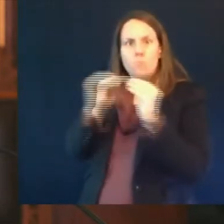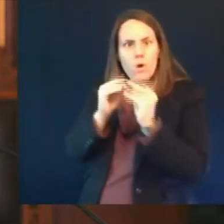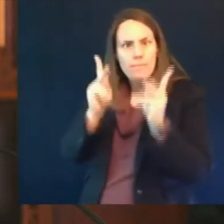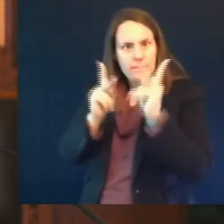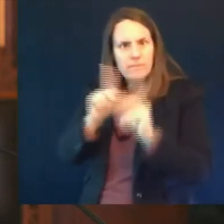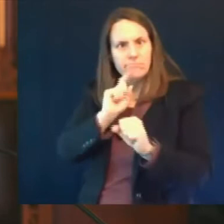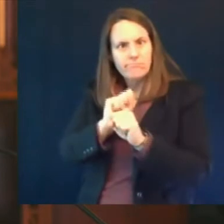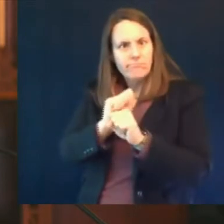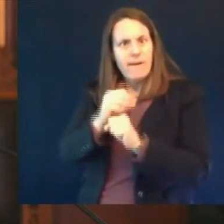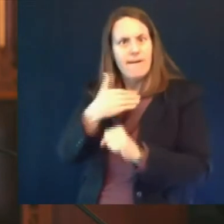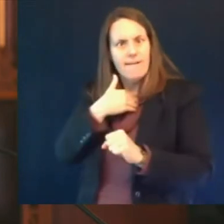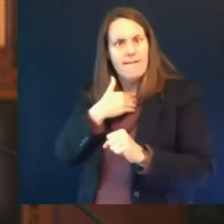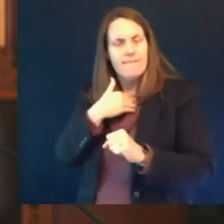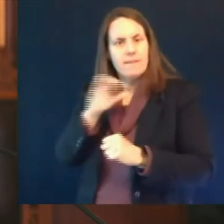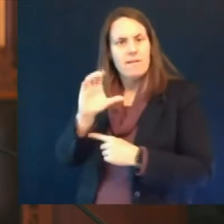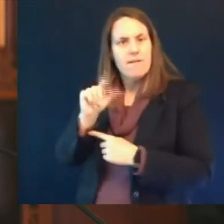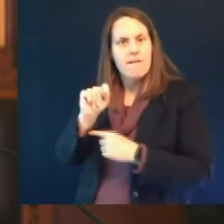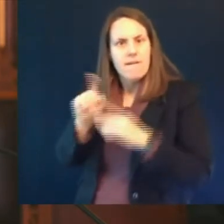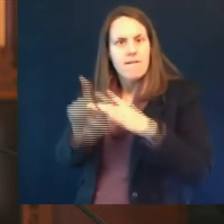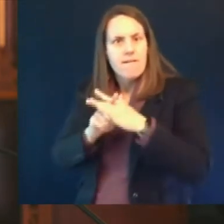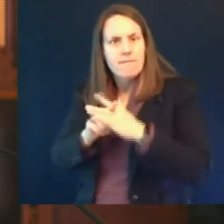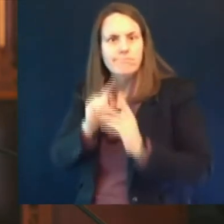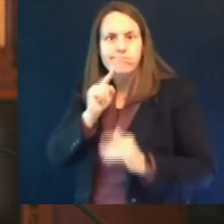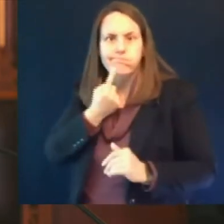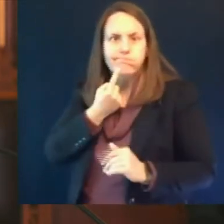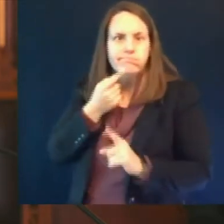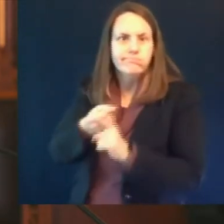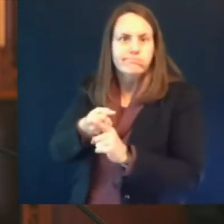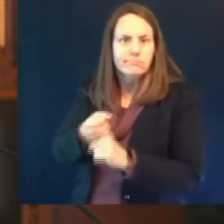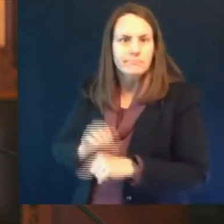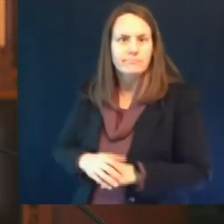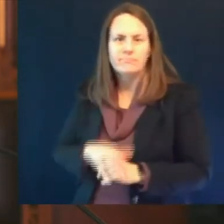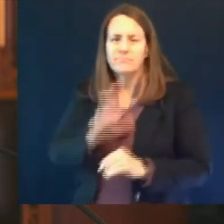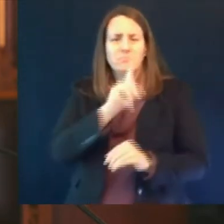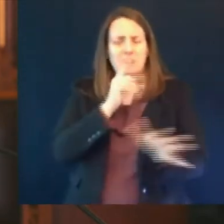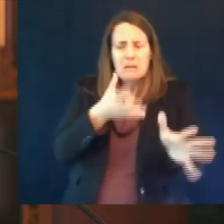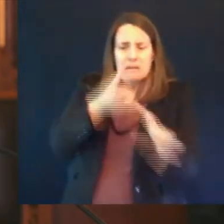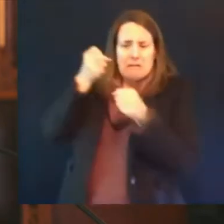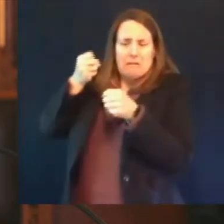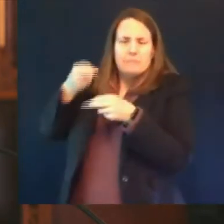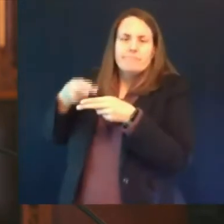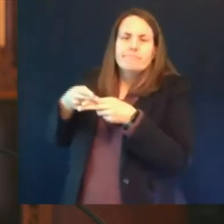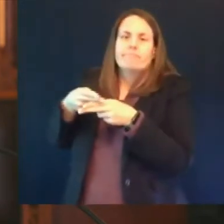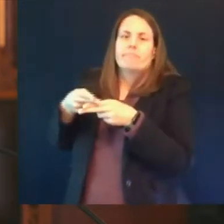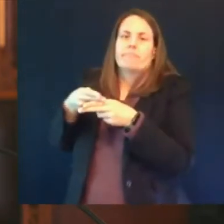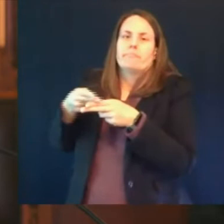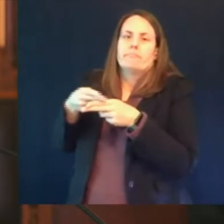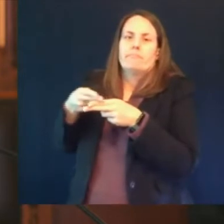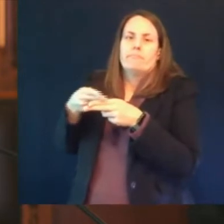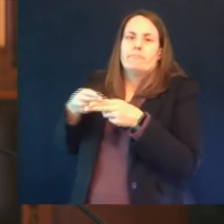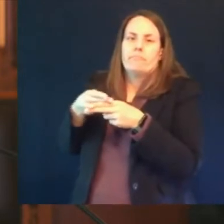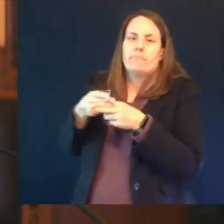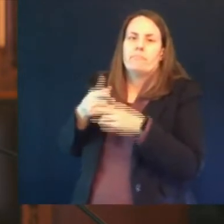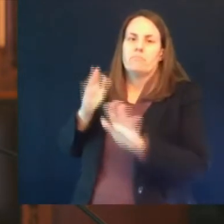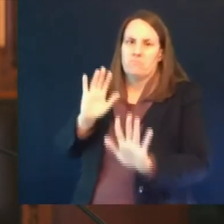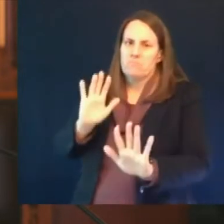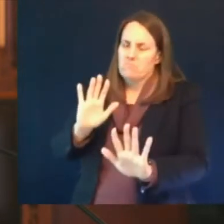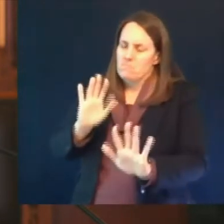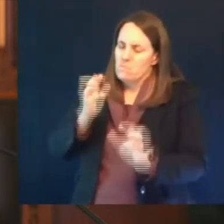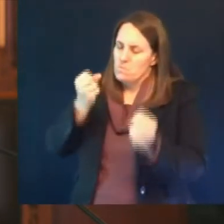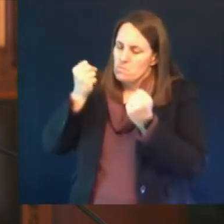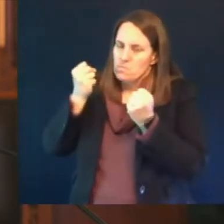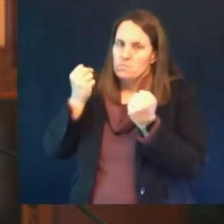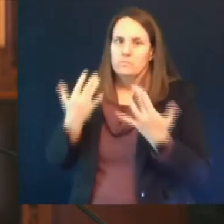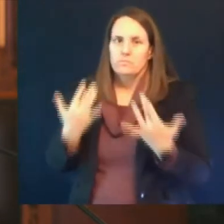back uh administering j and j very shortly but even if we can't the progress that